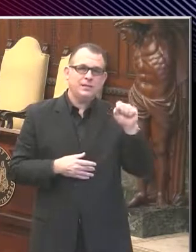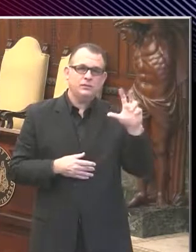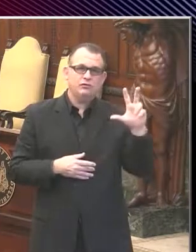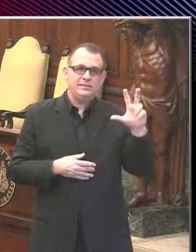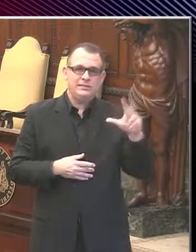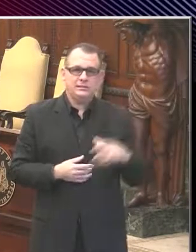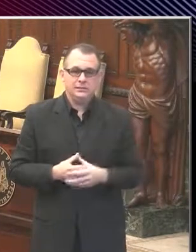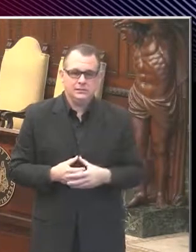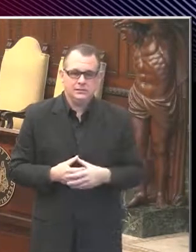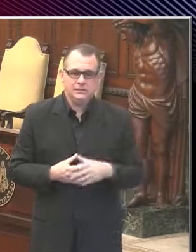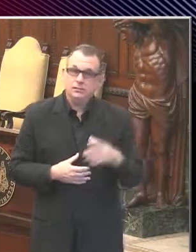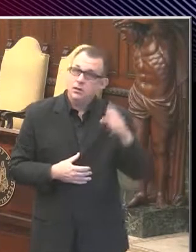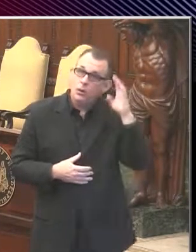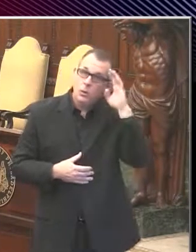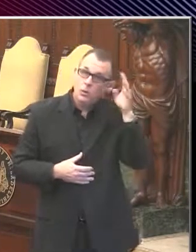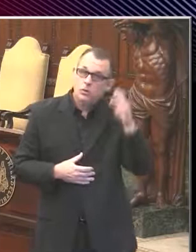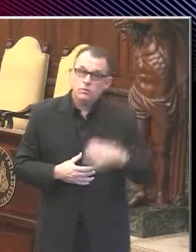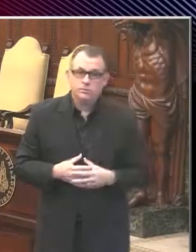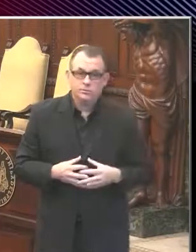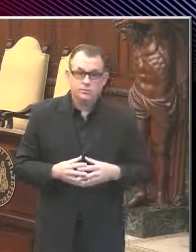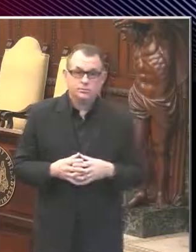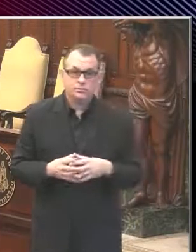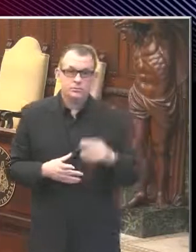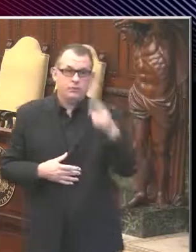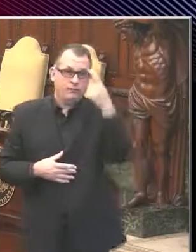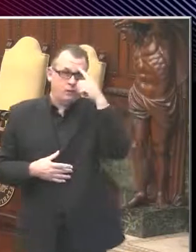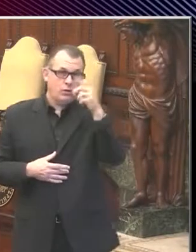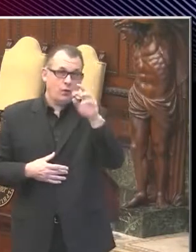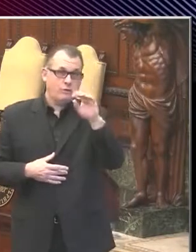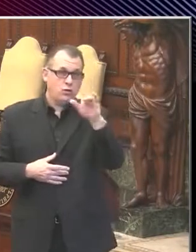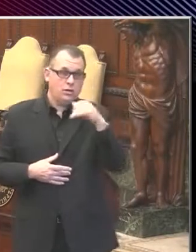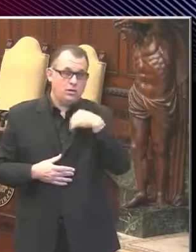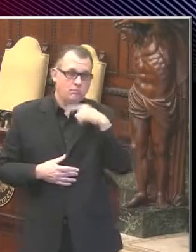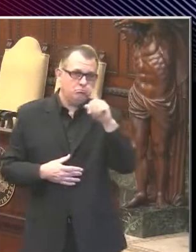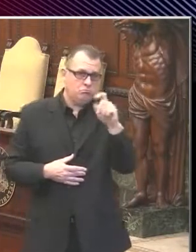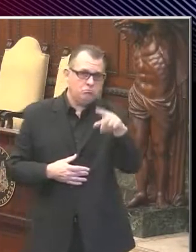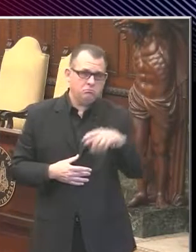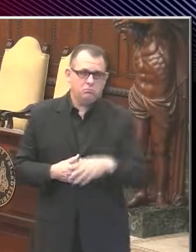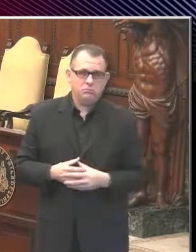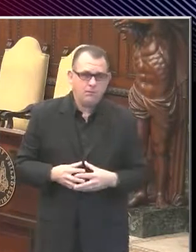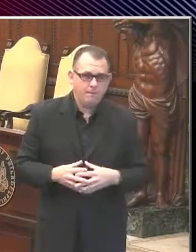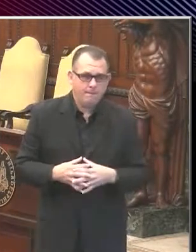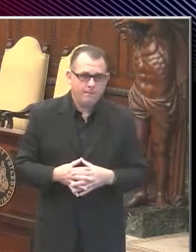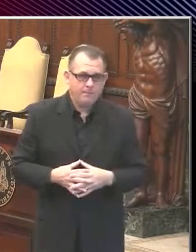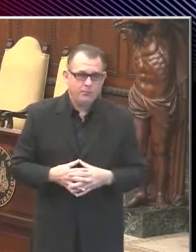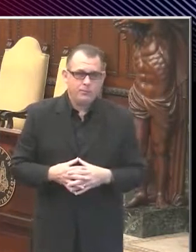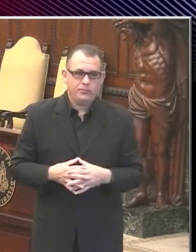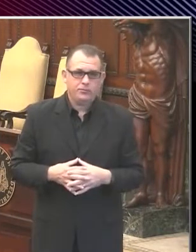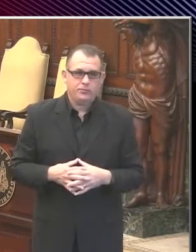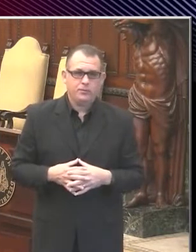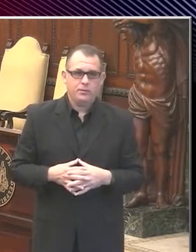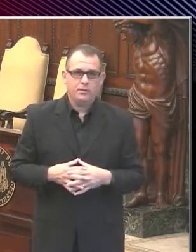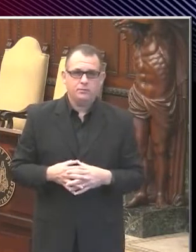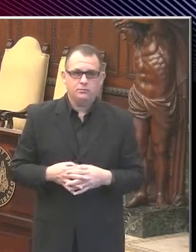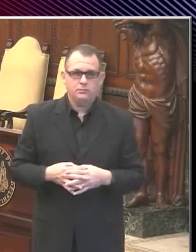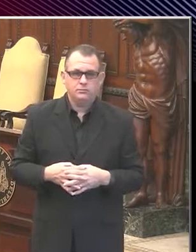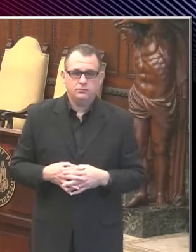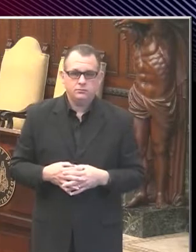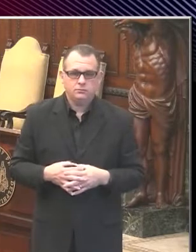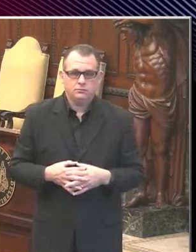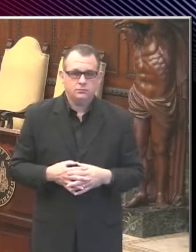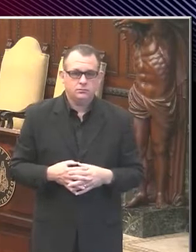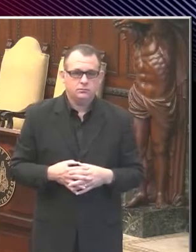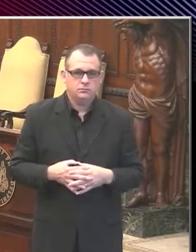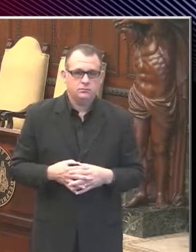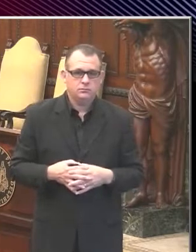Hi. This message is, I mean, this question is for Dr. Farley. Just in light of seeing, you know, lots of, I was out earlier today seeing that, you